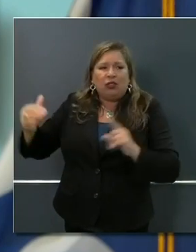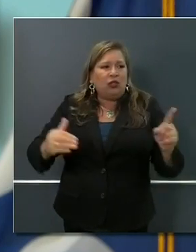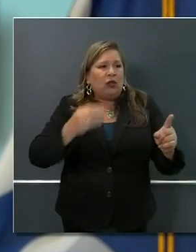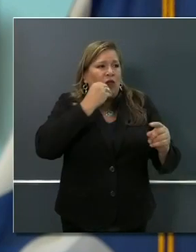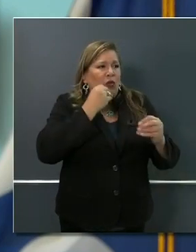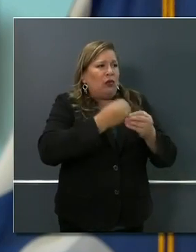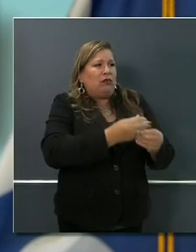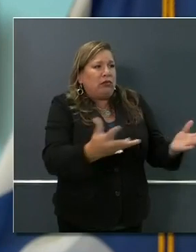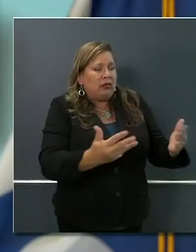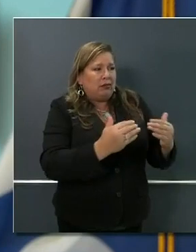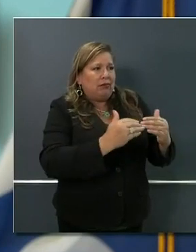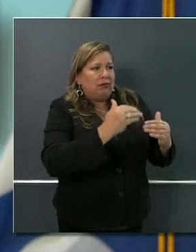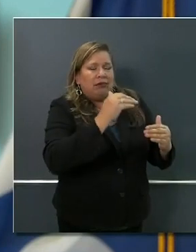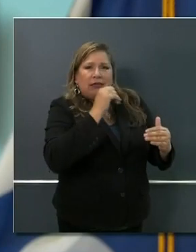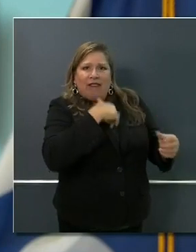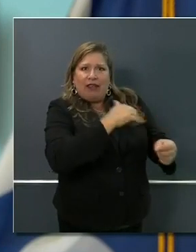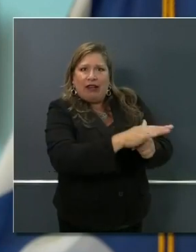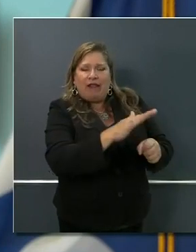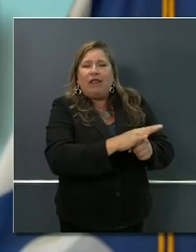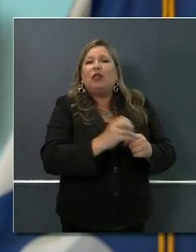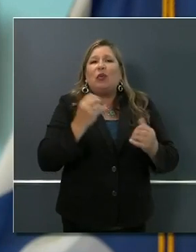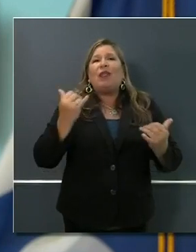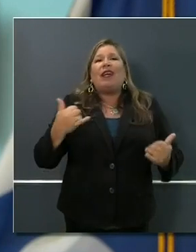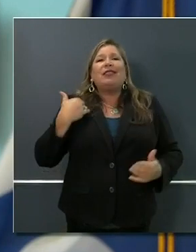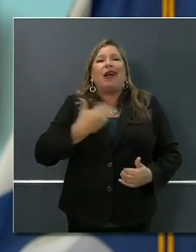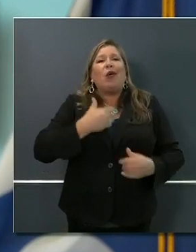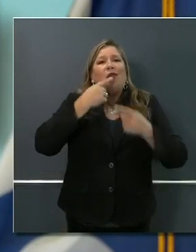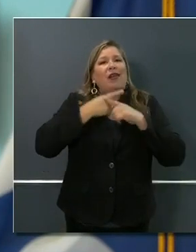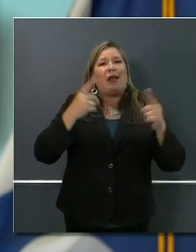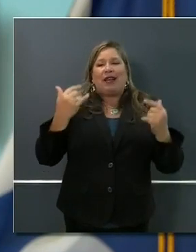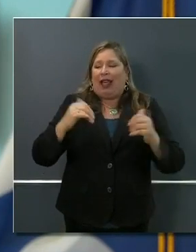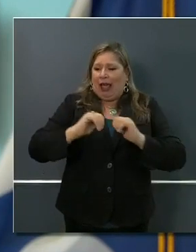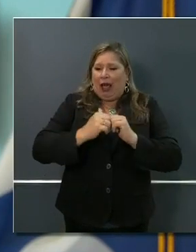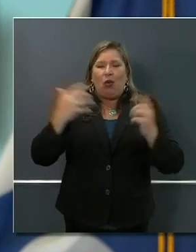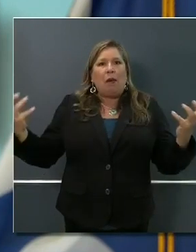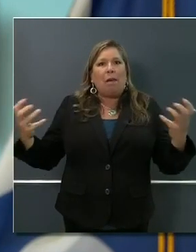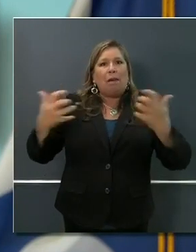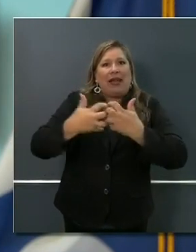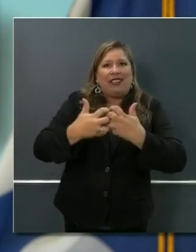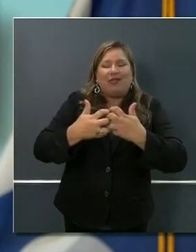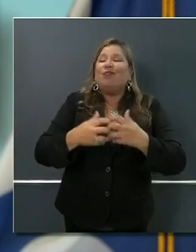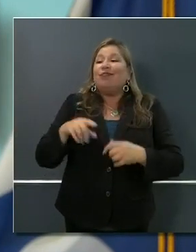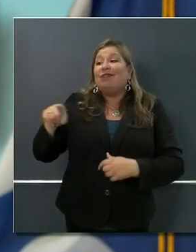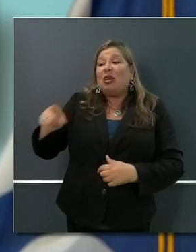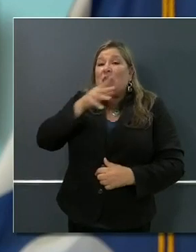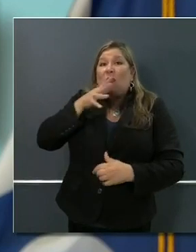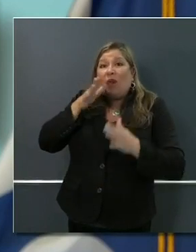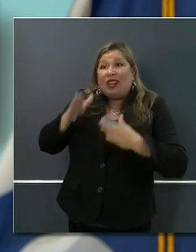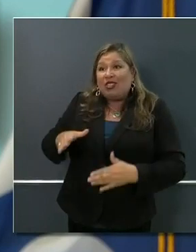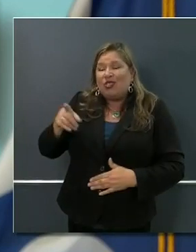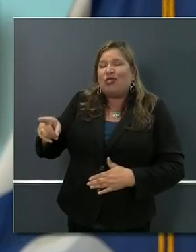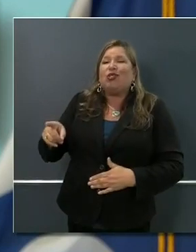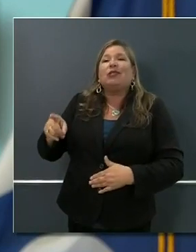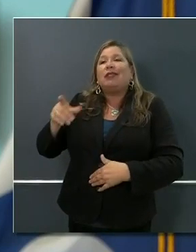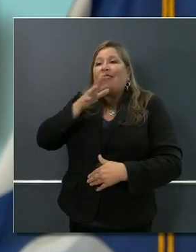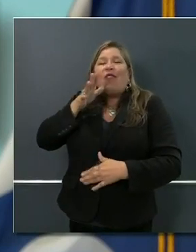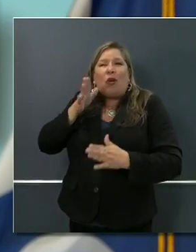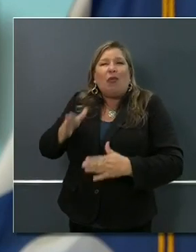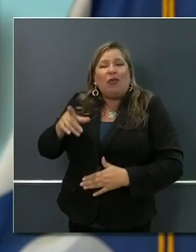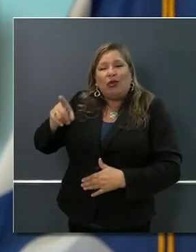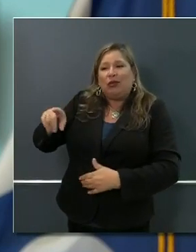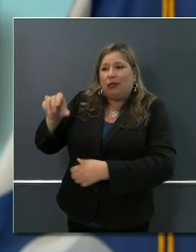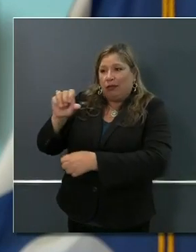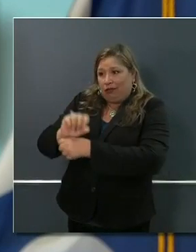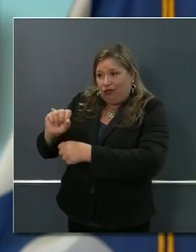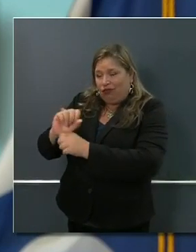that's the announcement today. To work with the ranchers, to work with the farmers, to connect them to the food